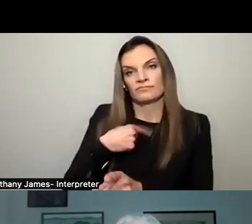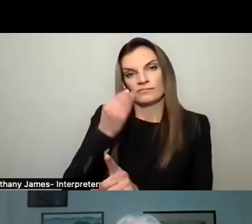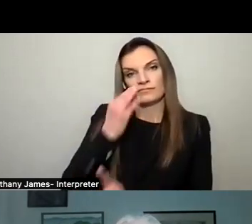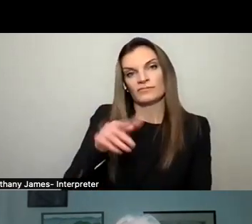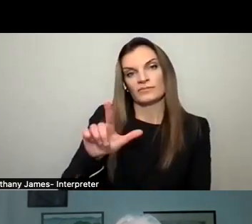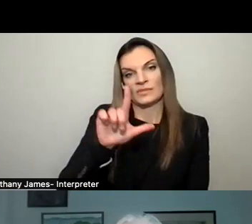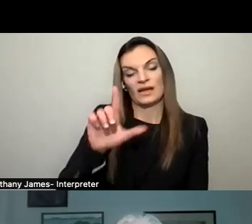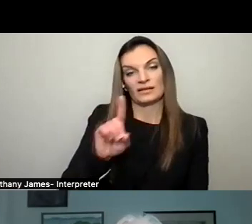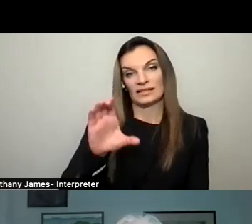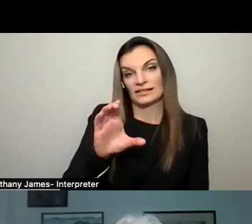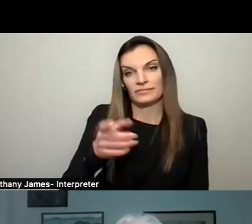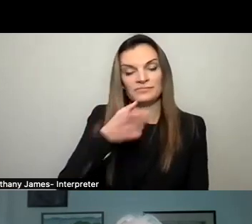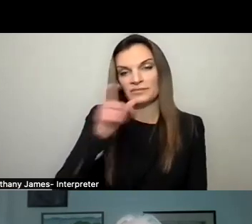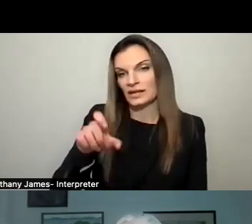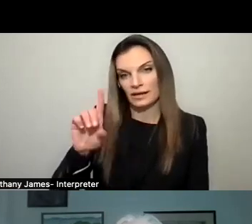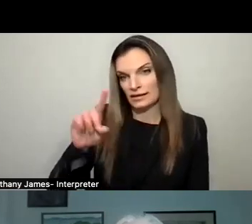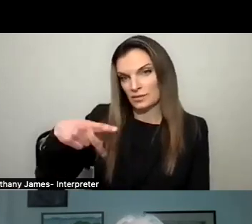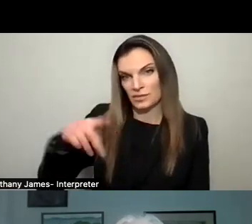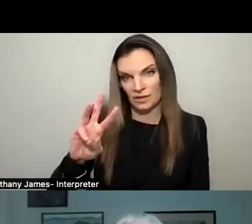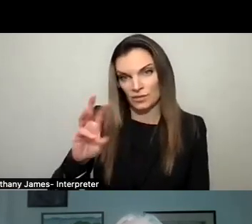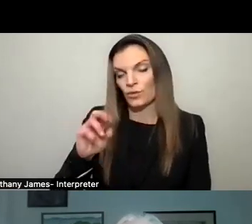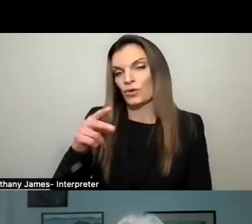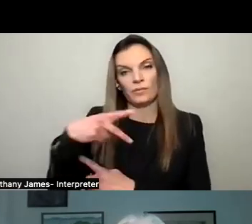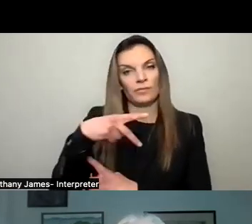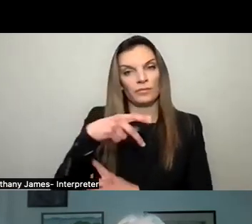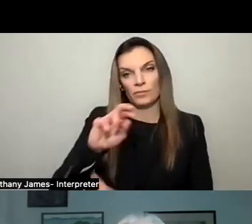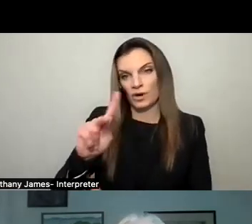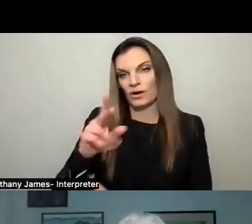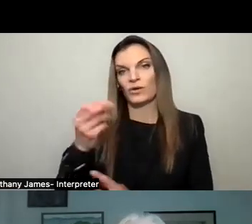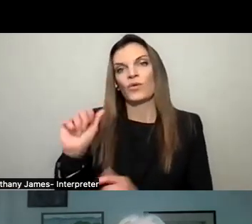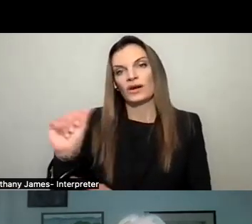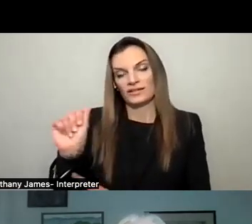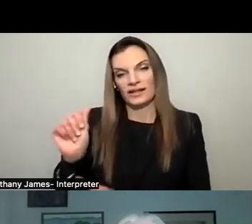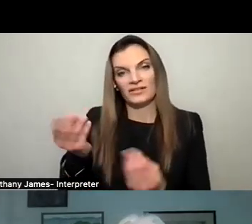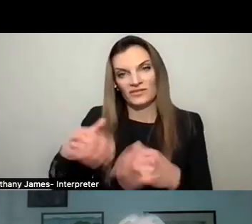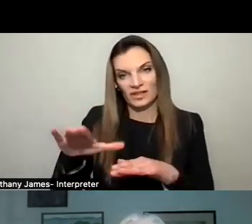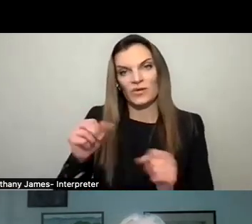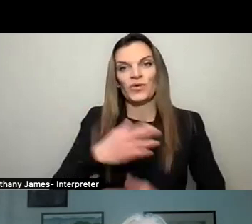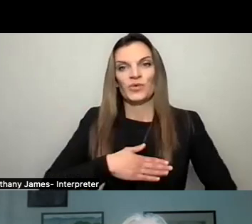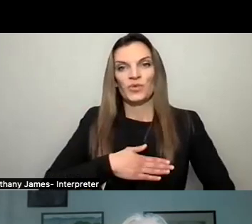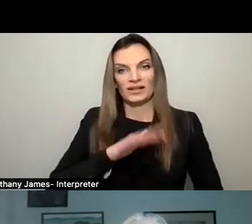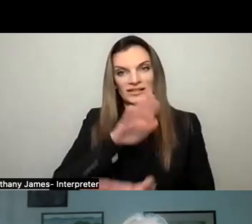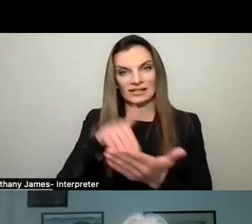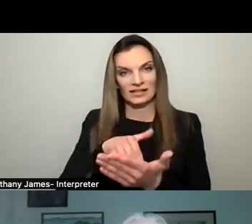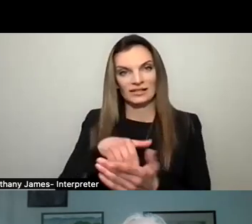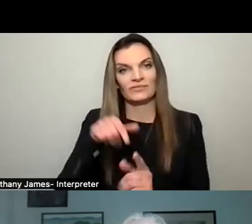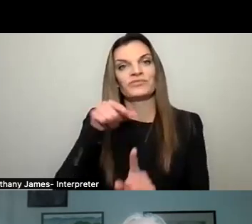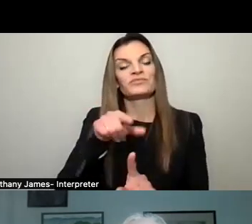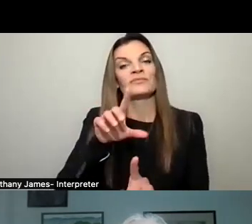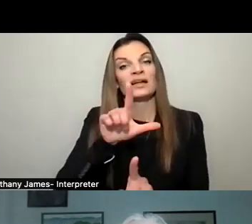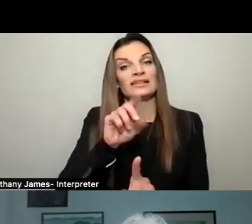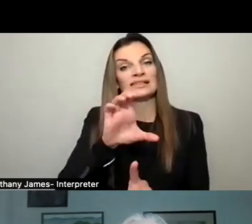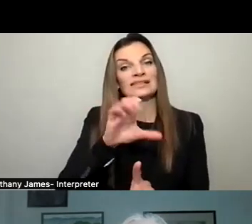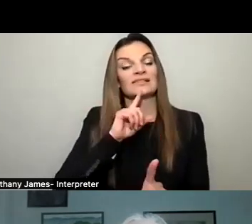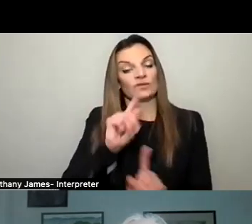has no need for a DPW or a park or an athletic field or a rec center. The LDC is a tool that we